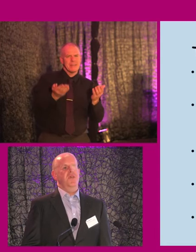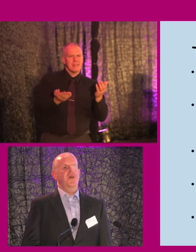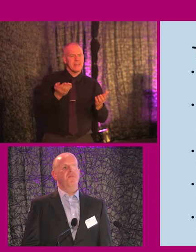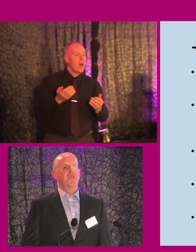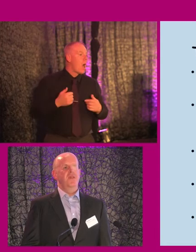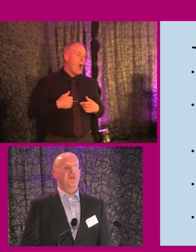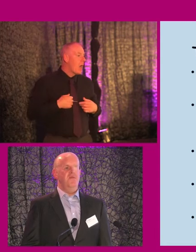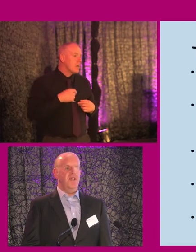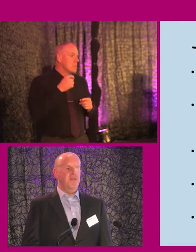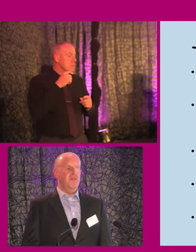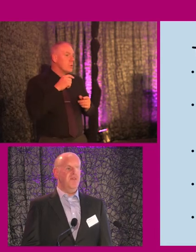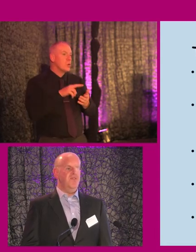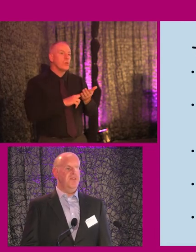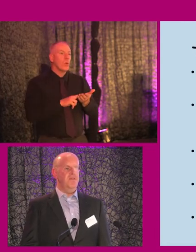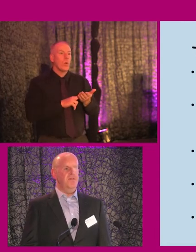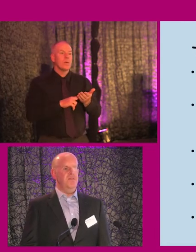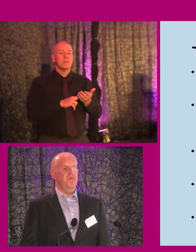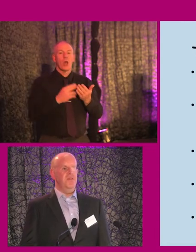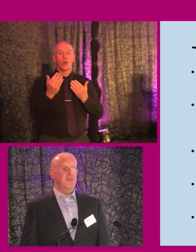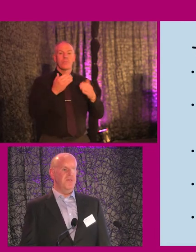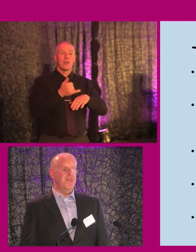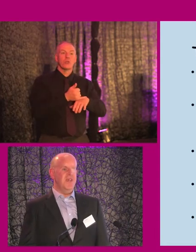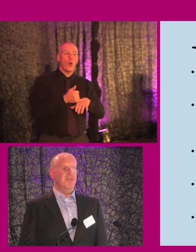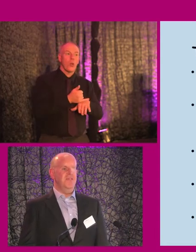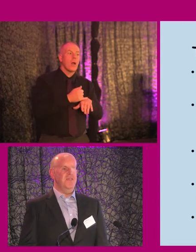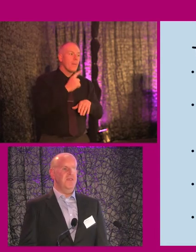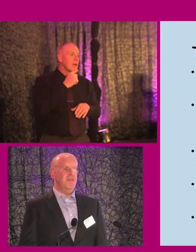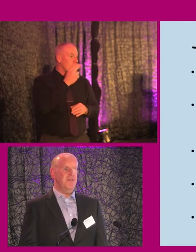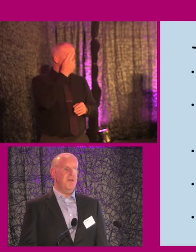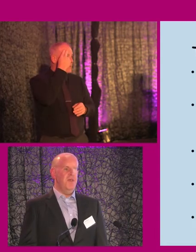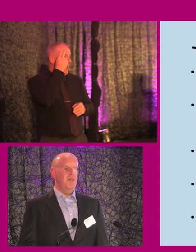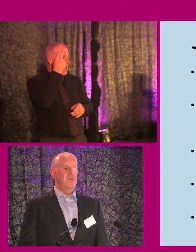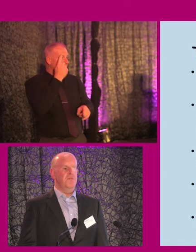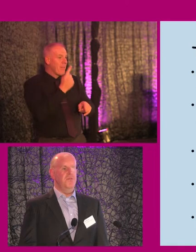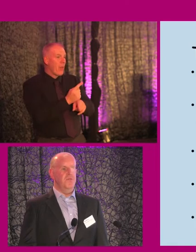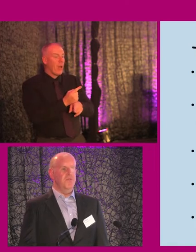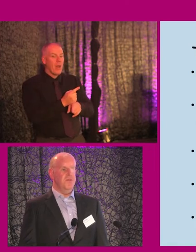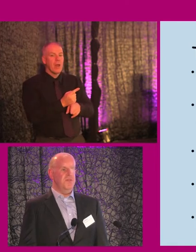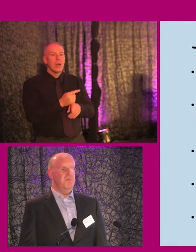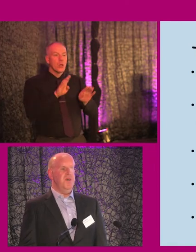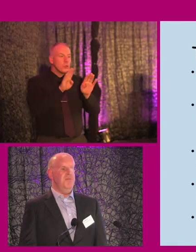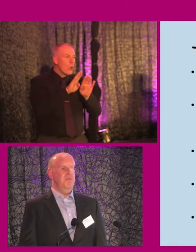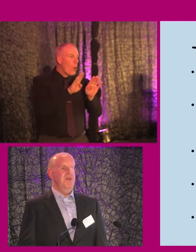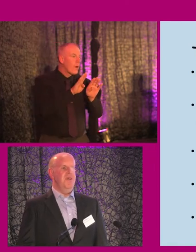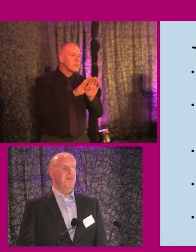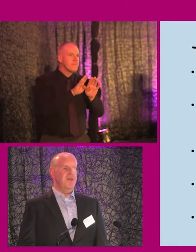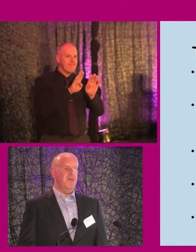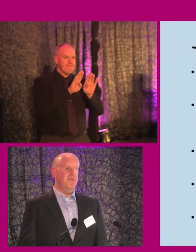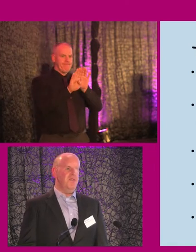I don't avail of the contrasting colours, but I understand that it's, you know, doors kind of pop